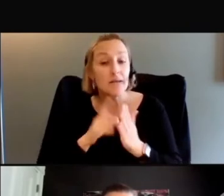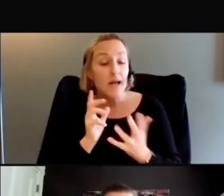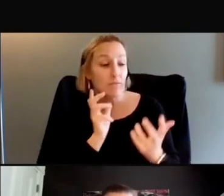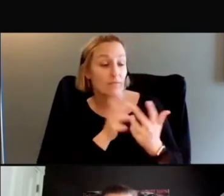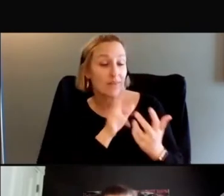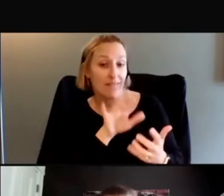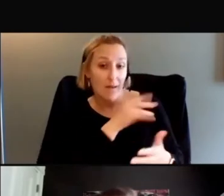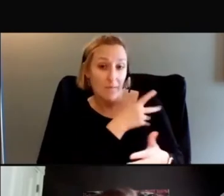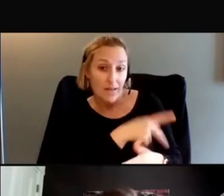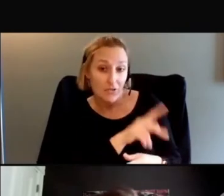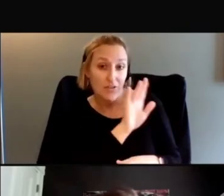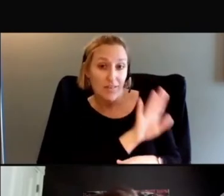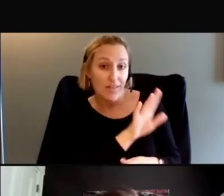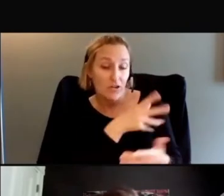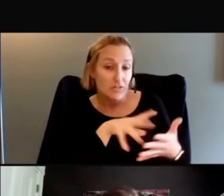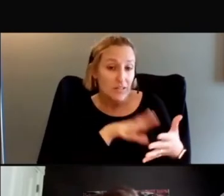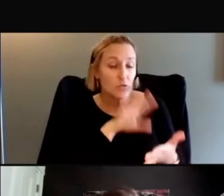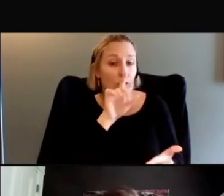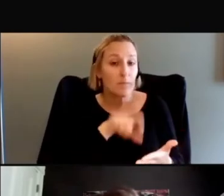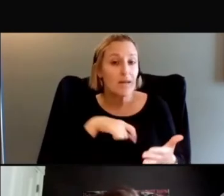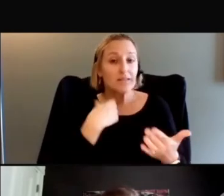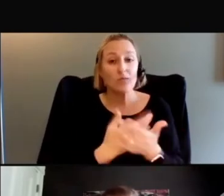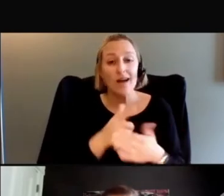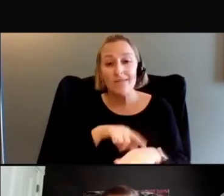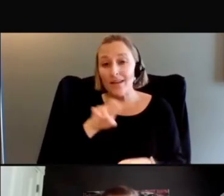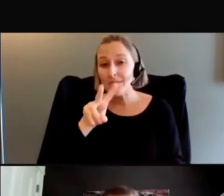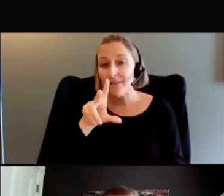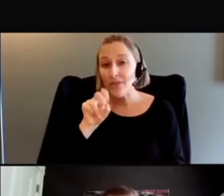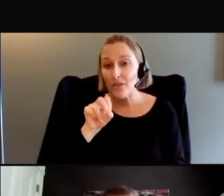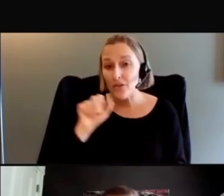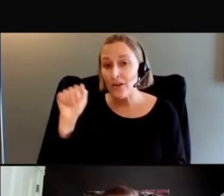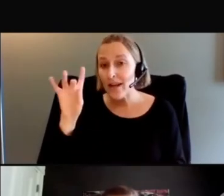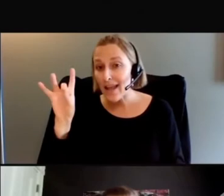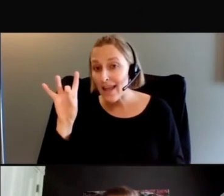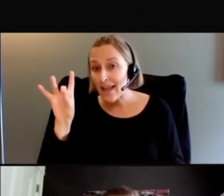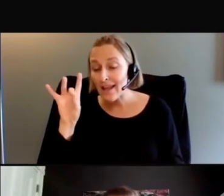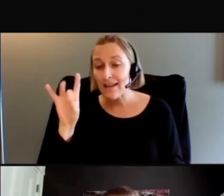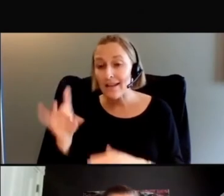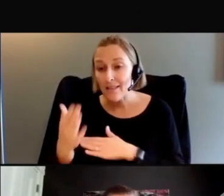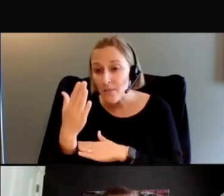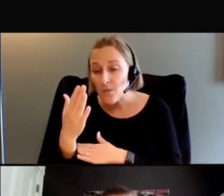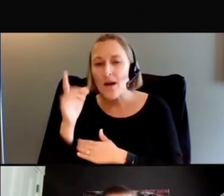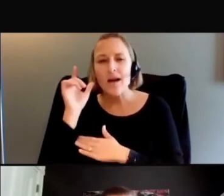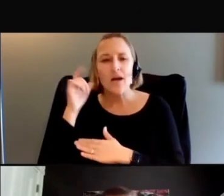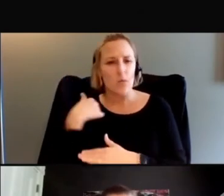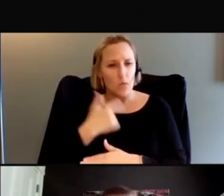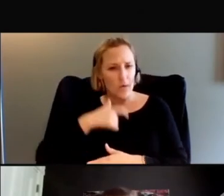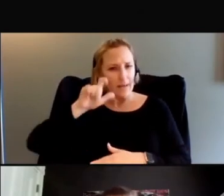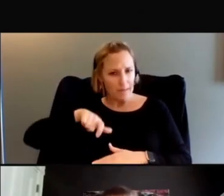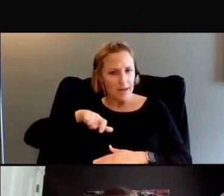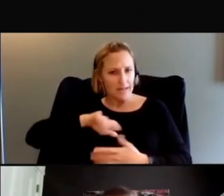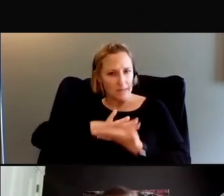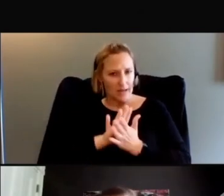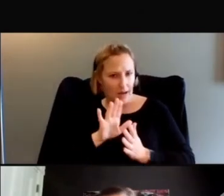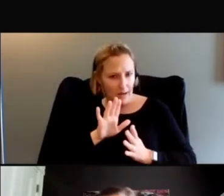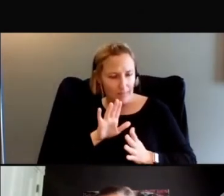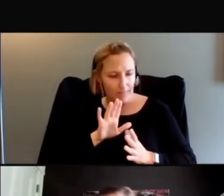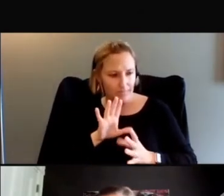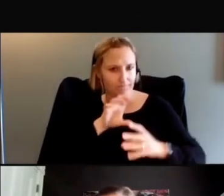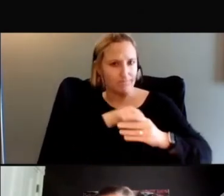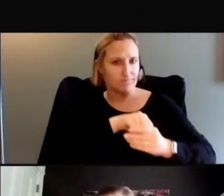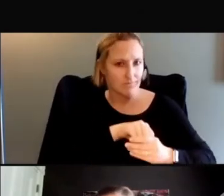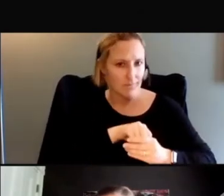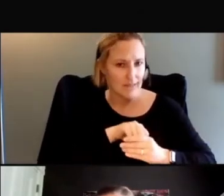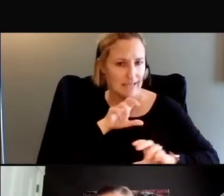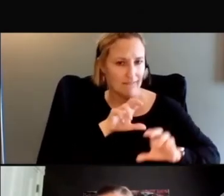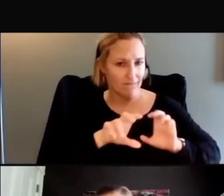office at 730 or eight o'clock in the morning. So you have to truly be invested. And that's one of the greatest things that I learned